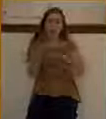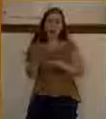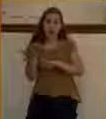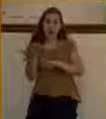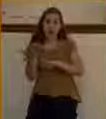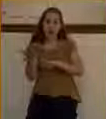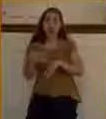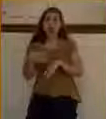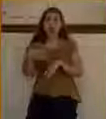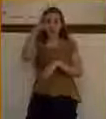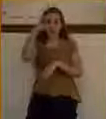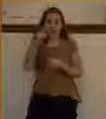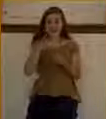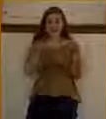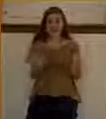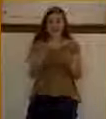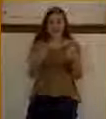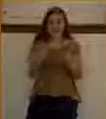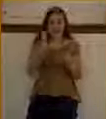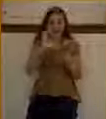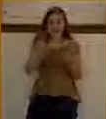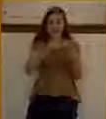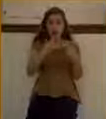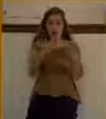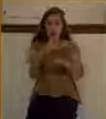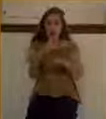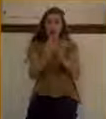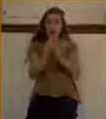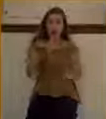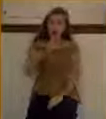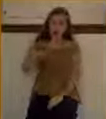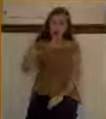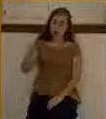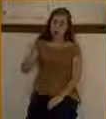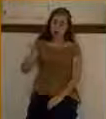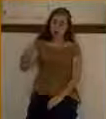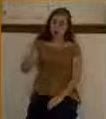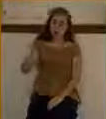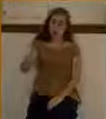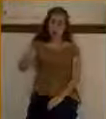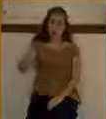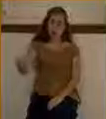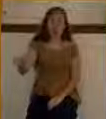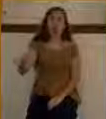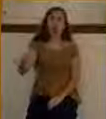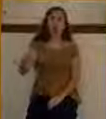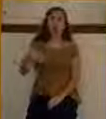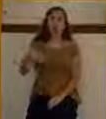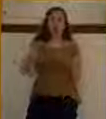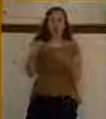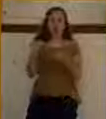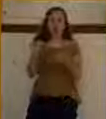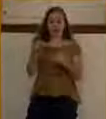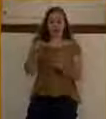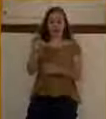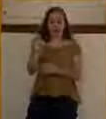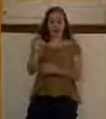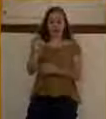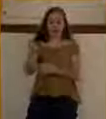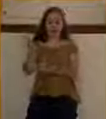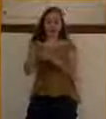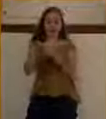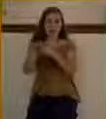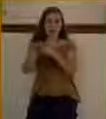Now, he journeyed down from Galilee in the north, down to Perea, and now from Perea, he's making his way along the east side of the Jordan.